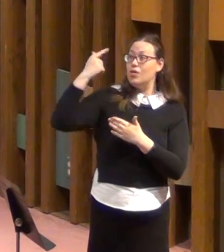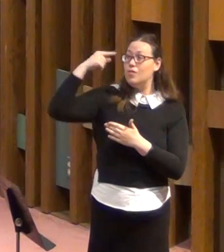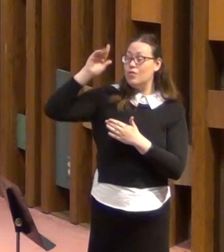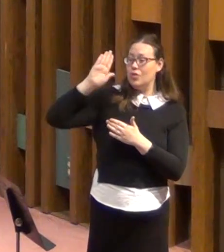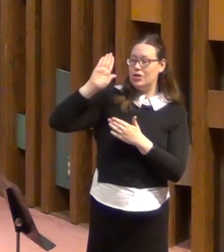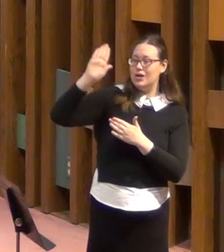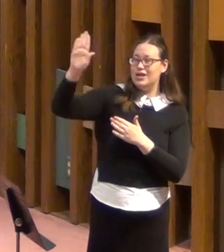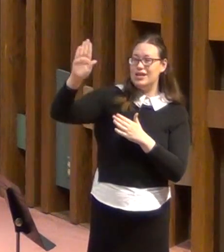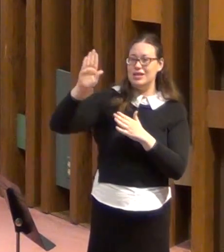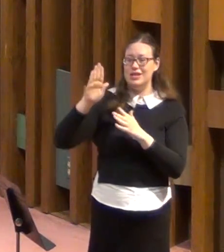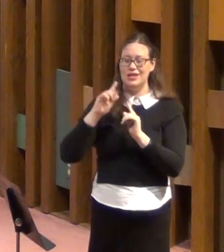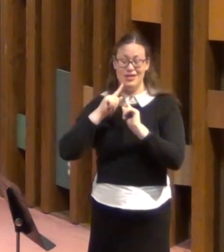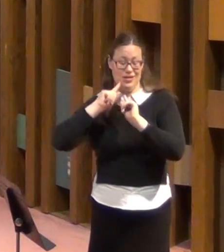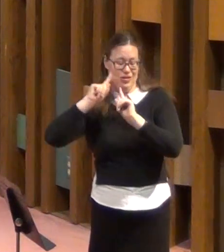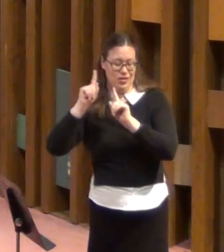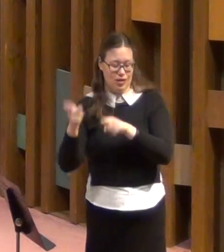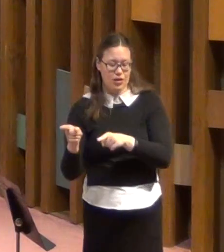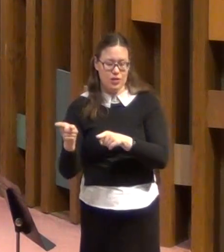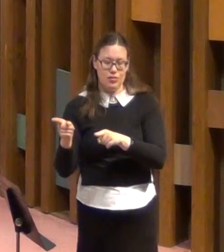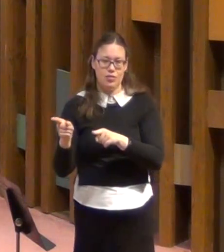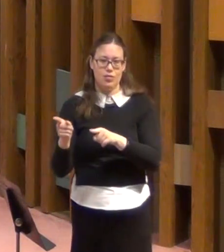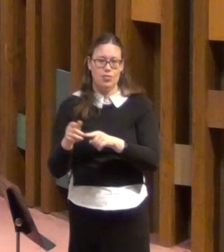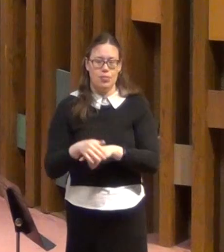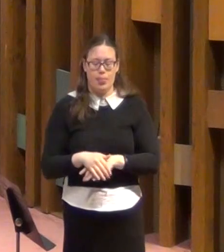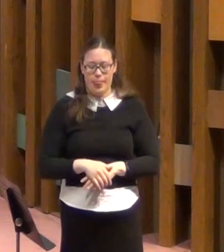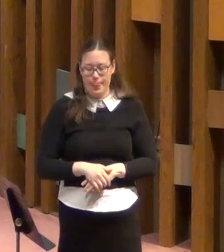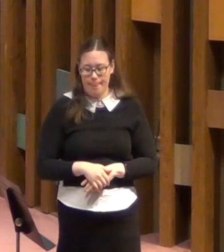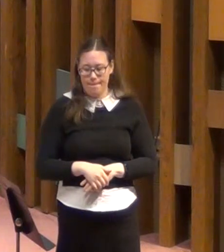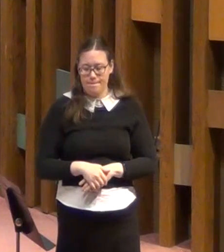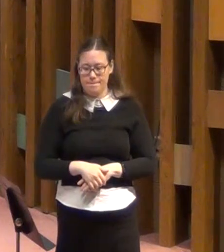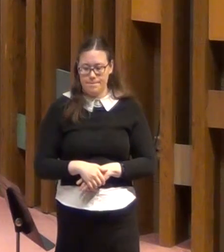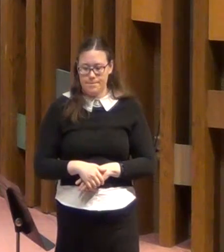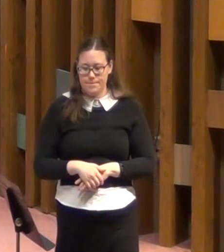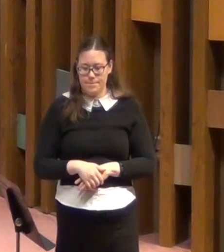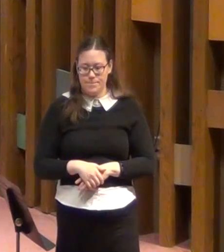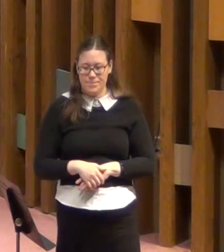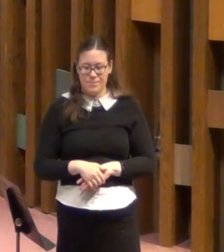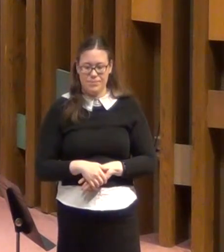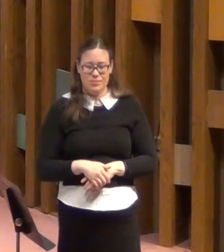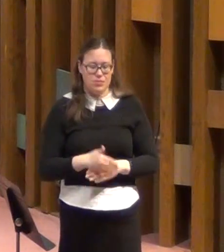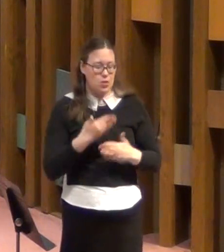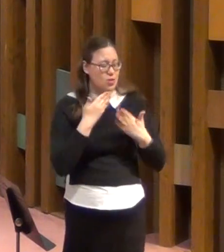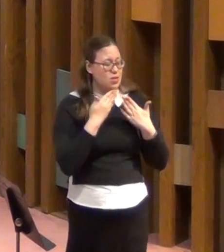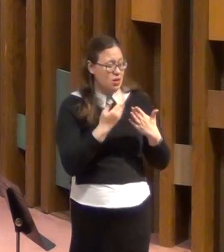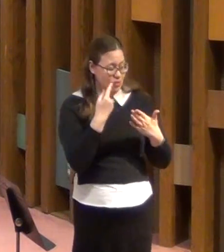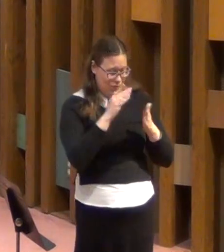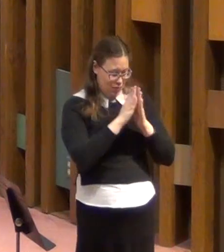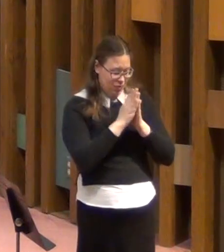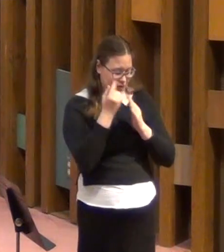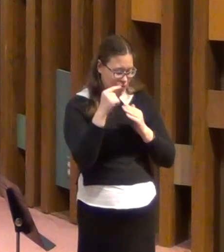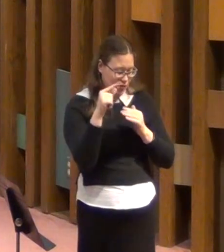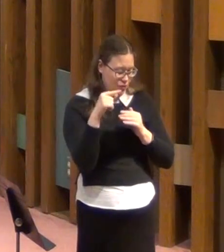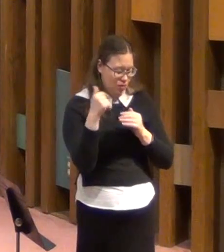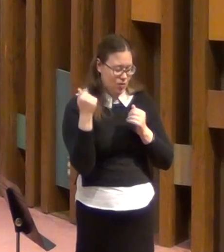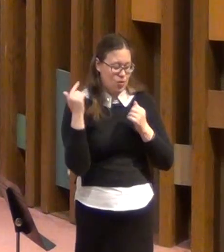favor granted to us. In the prayers of men.